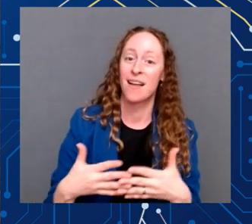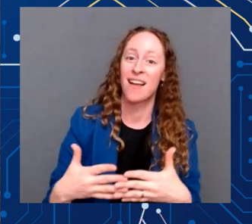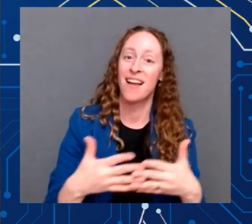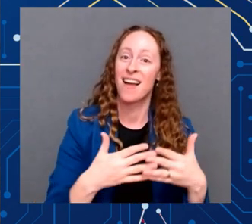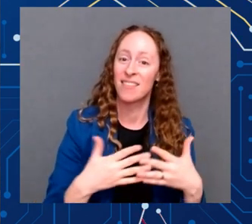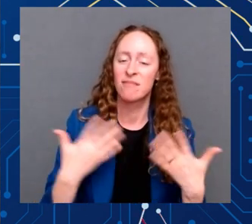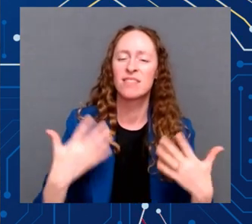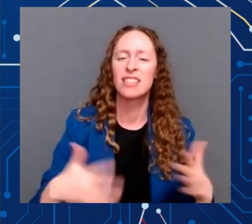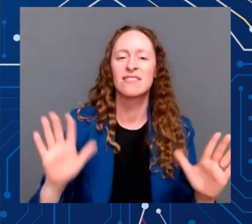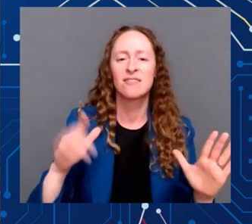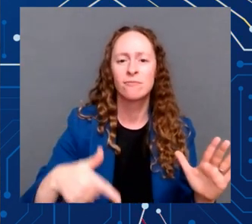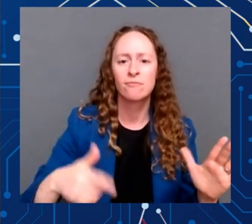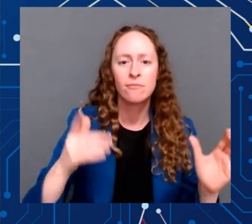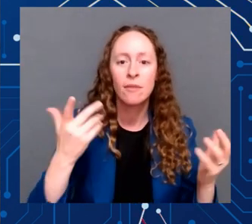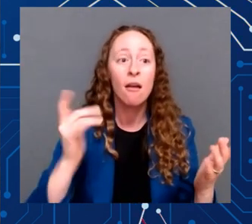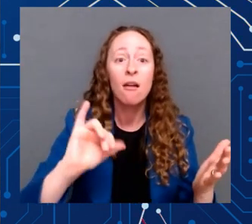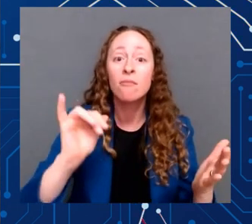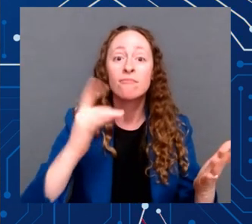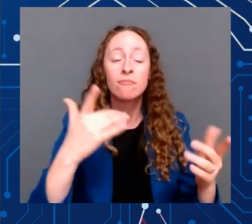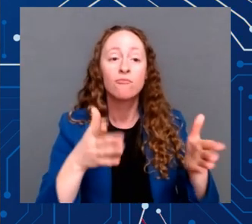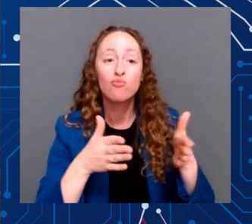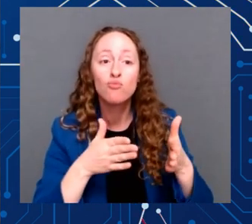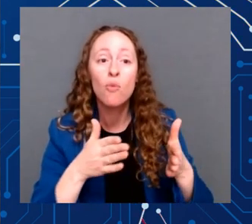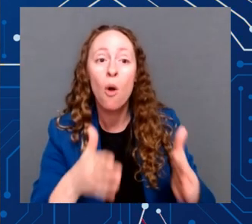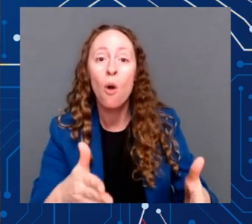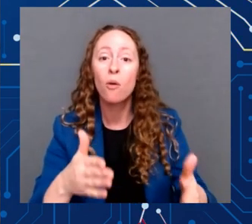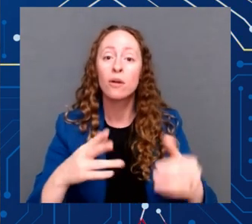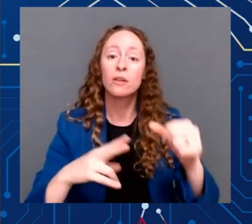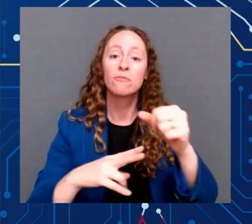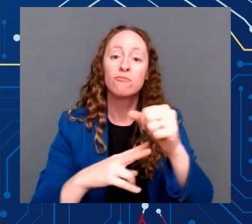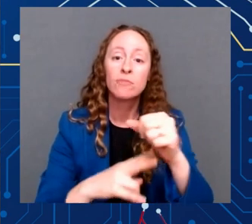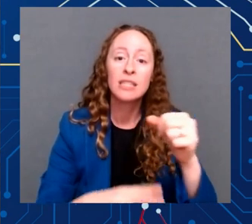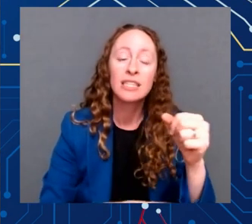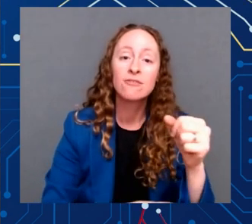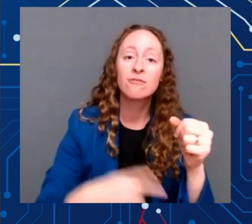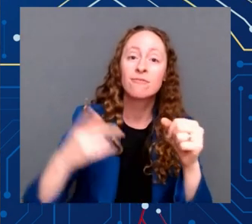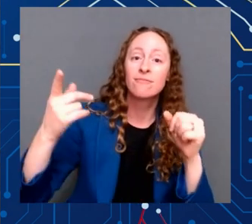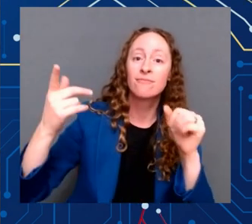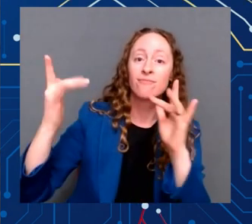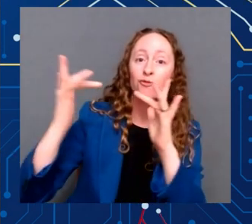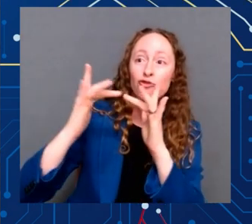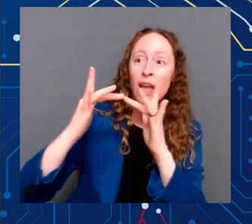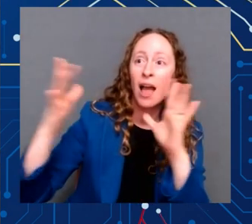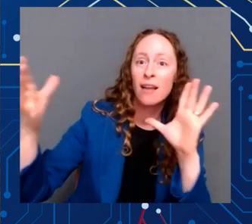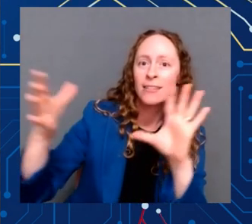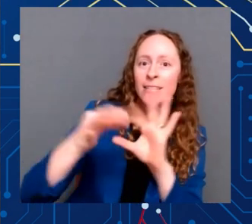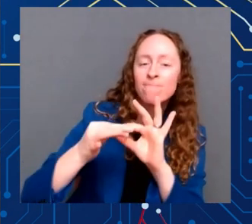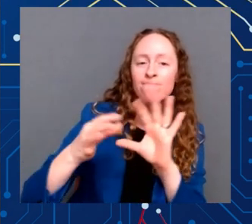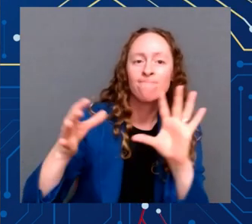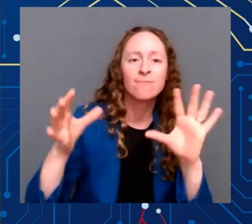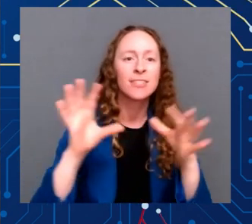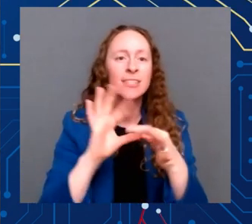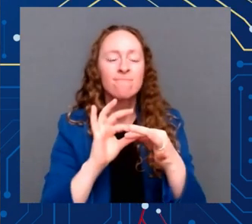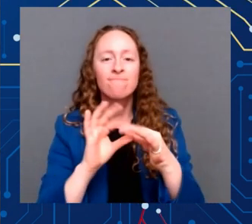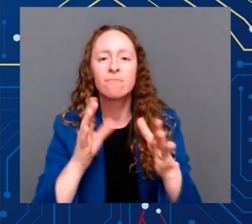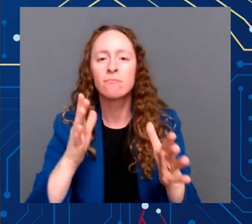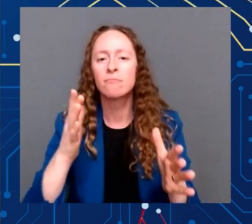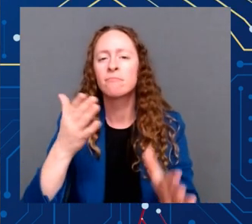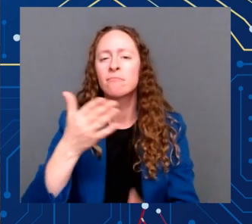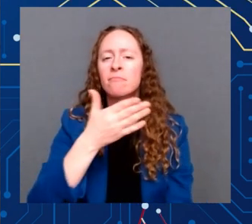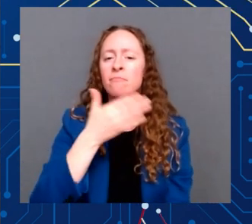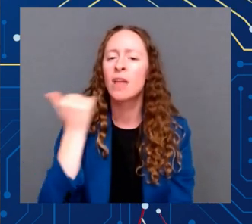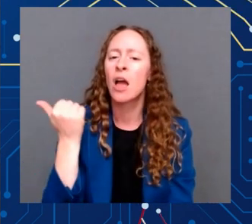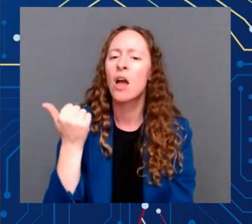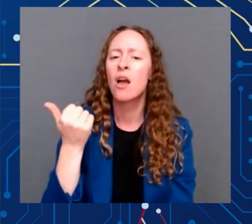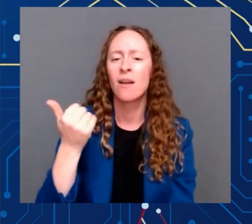deliver clean water, high-speed Internet for every American. It builds on another, one of my many top priorities, creation of an